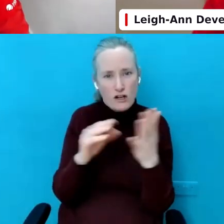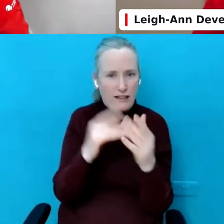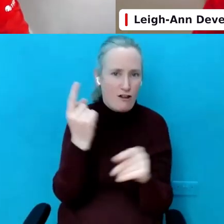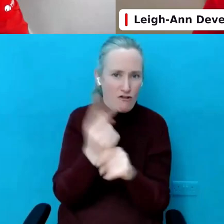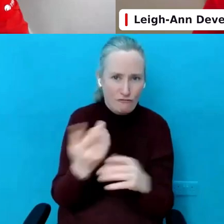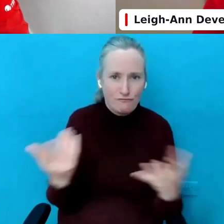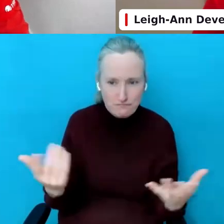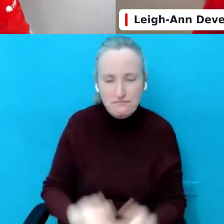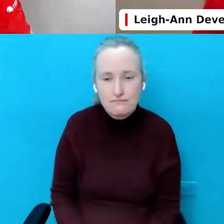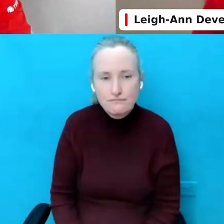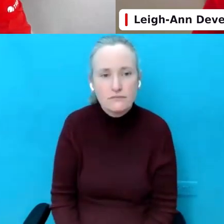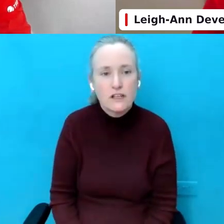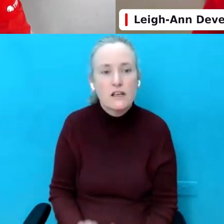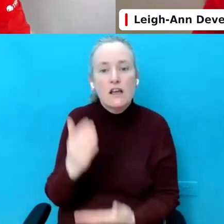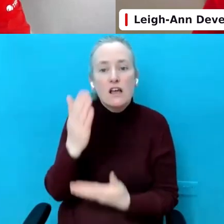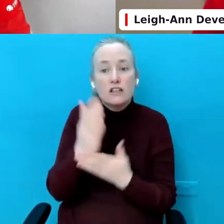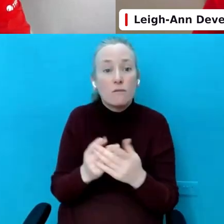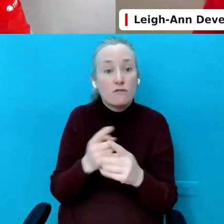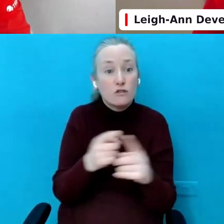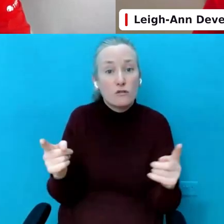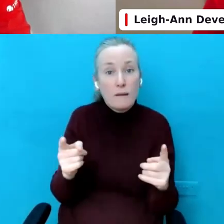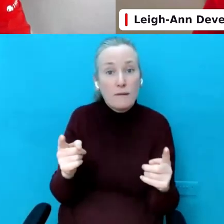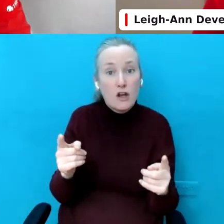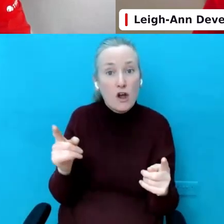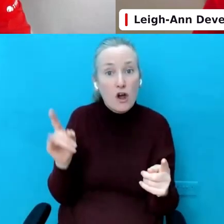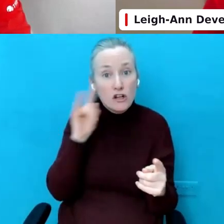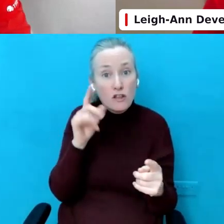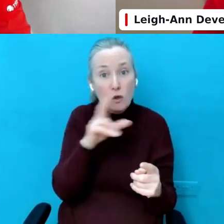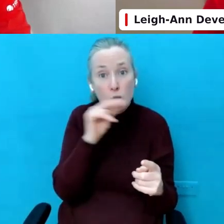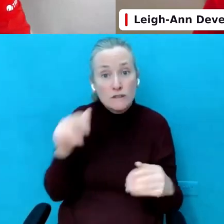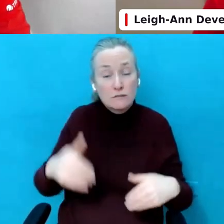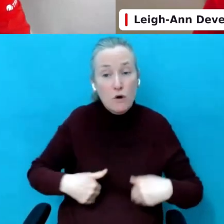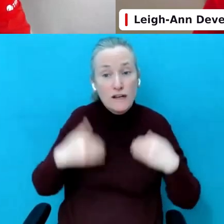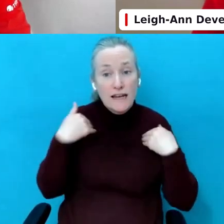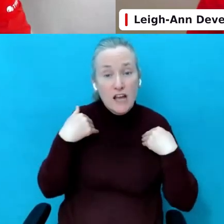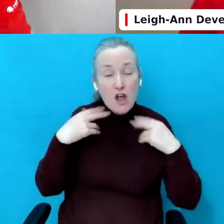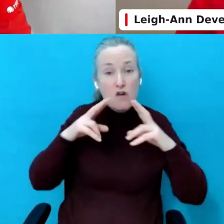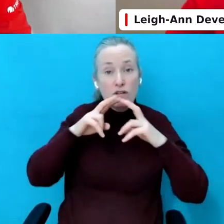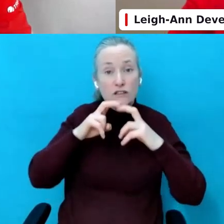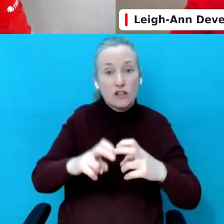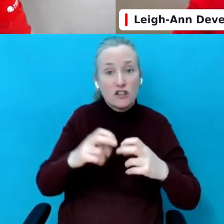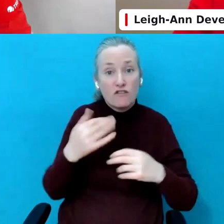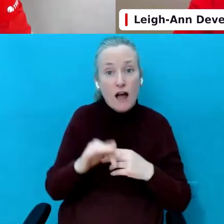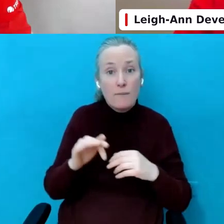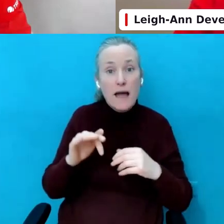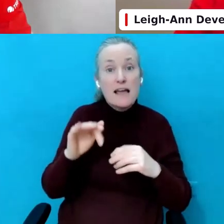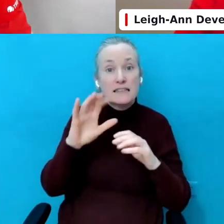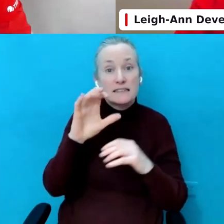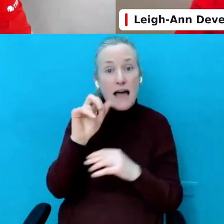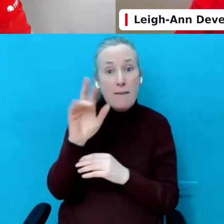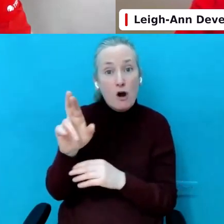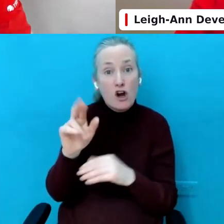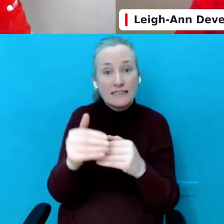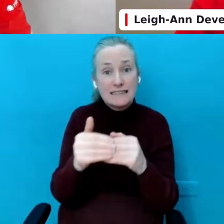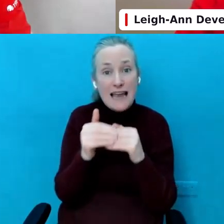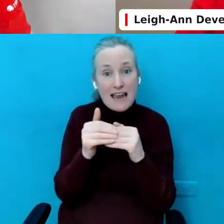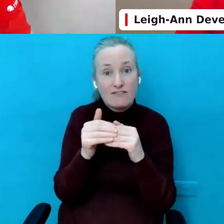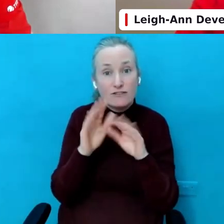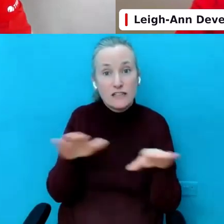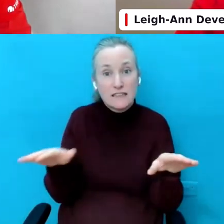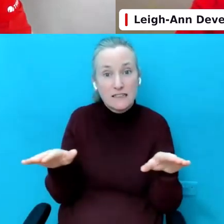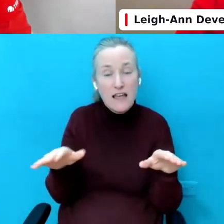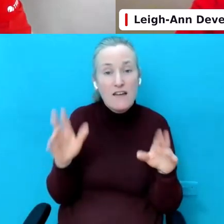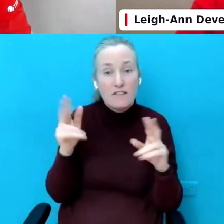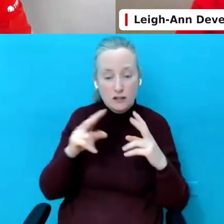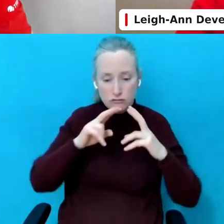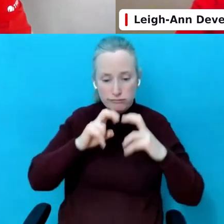Some of you may have heard this morning on the news research from CyberSafe Kids that 2,900 parents were interviewed and